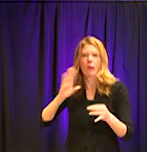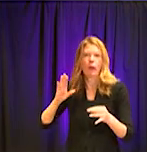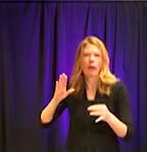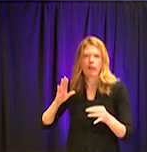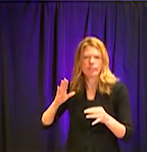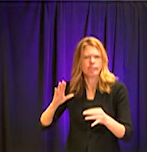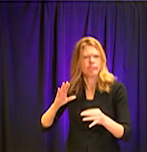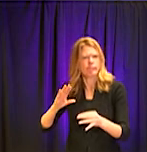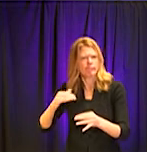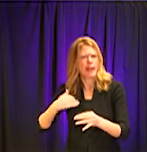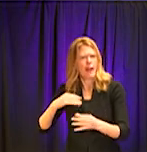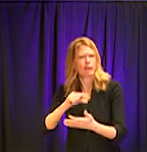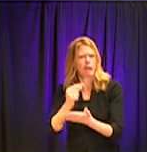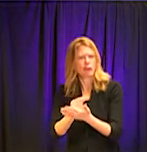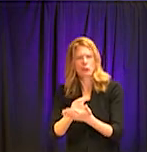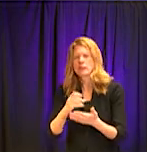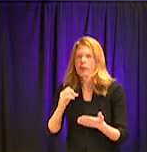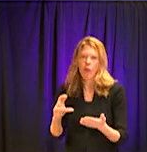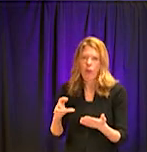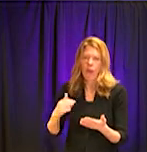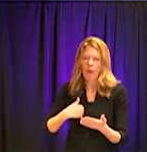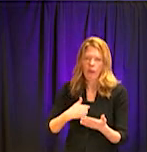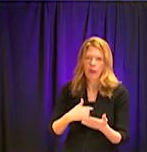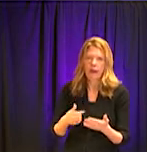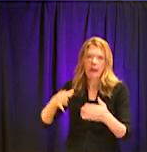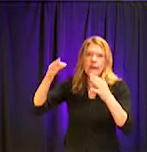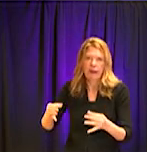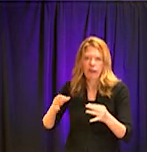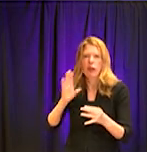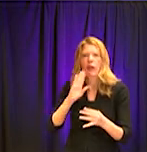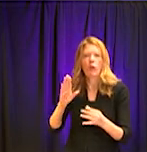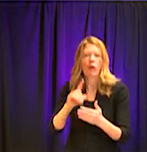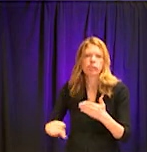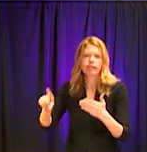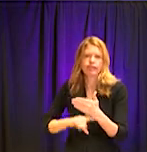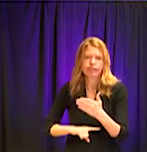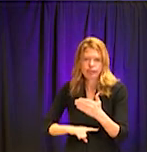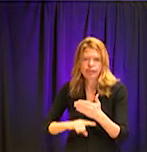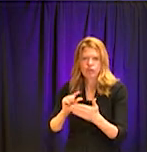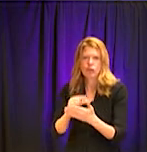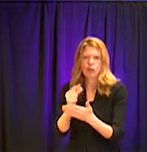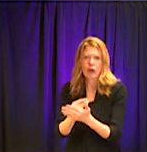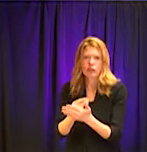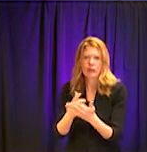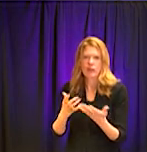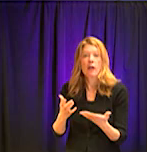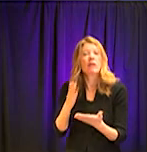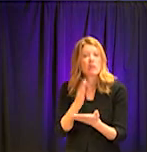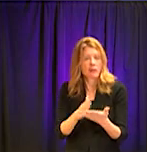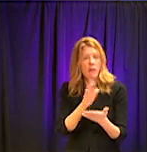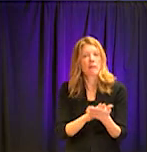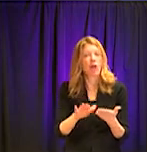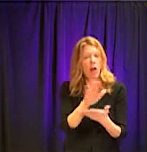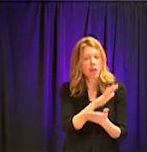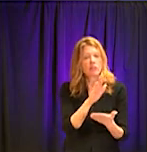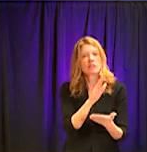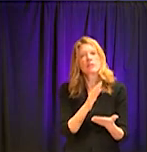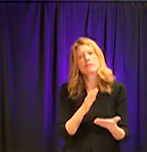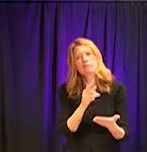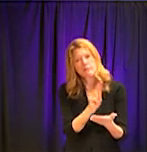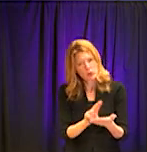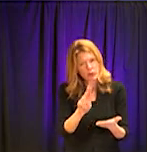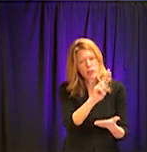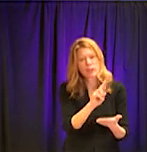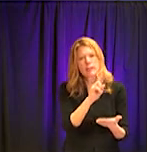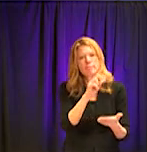uh, cancellation of graduation. I don't think any district, in Georgia has made that decision. I think some colleges and universities have done that.